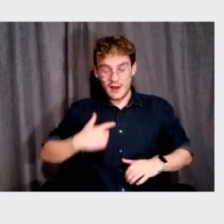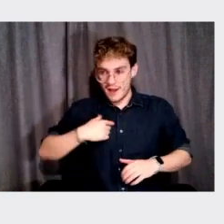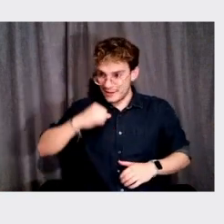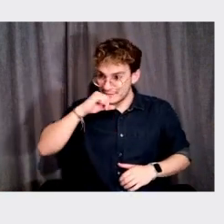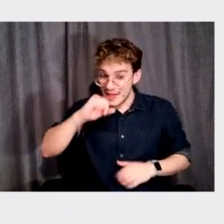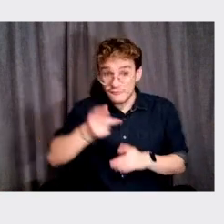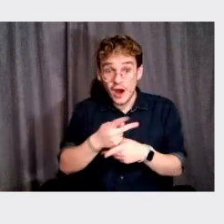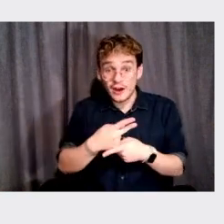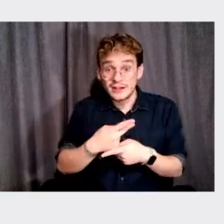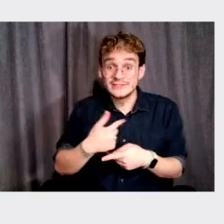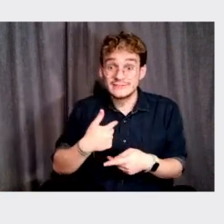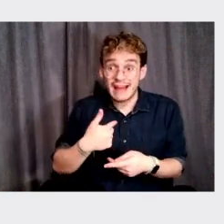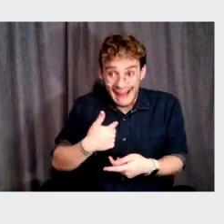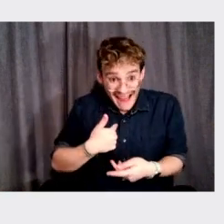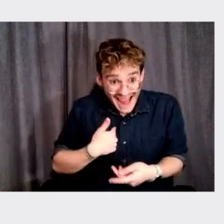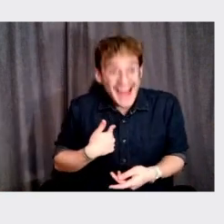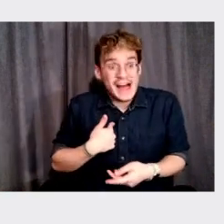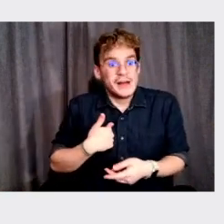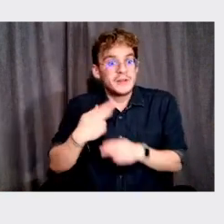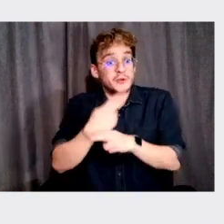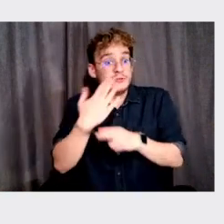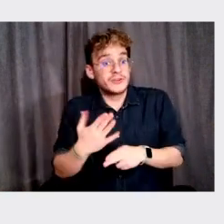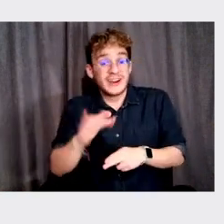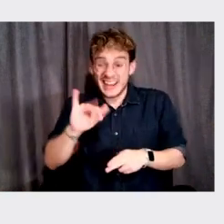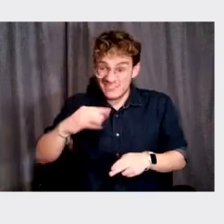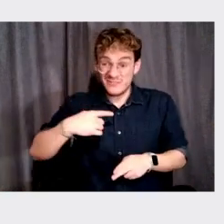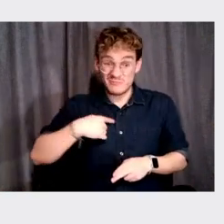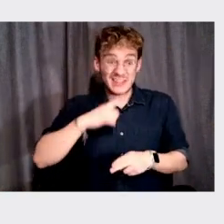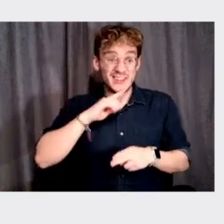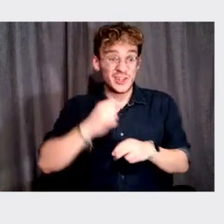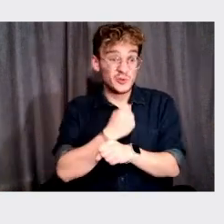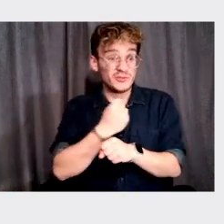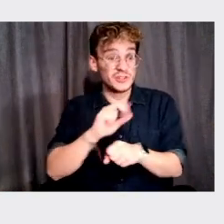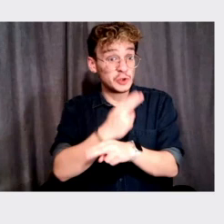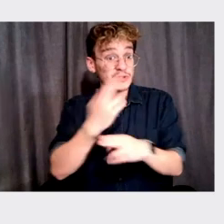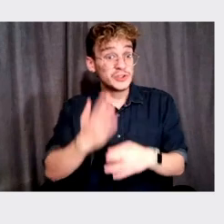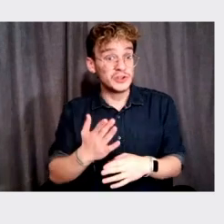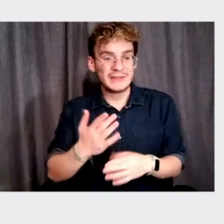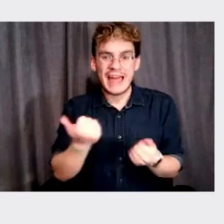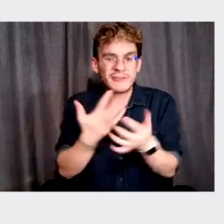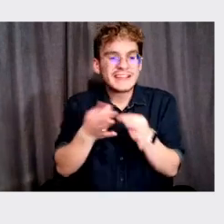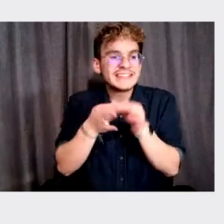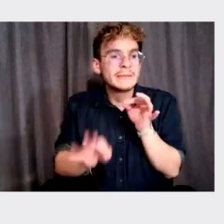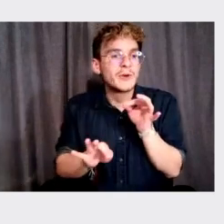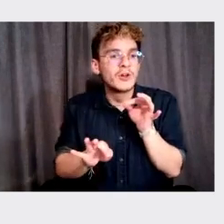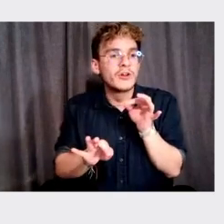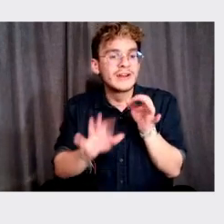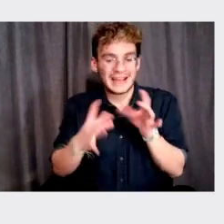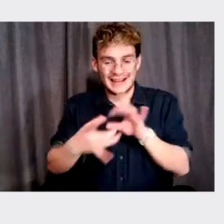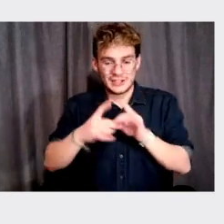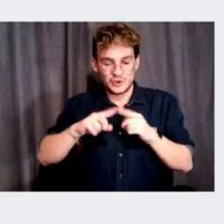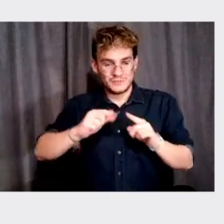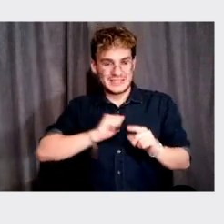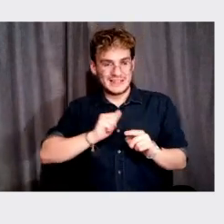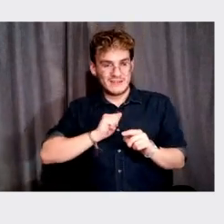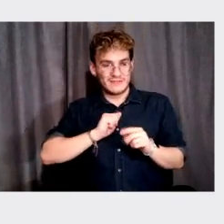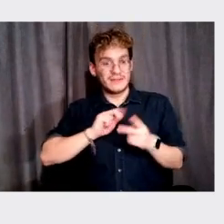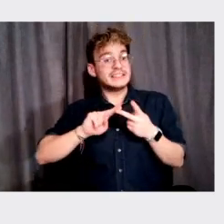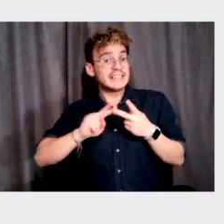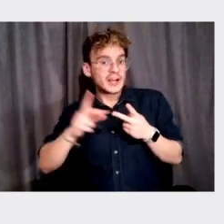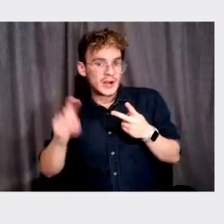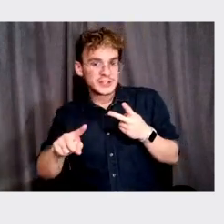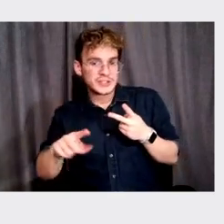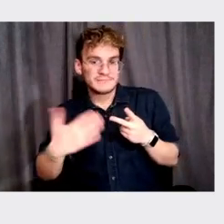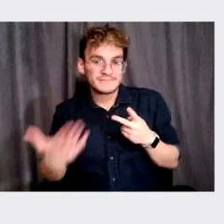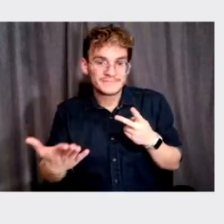you can kind of, you are the user when you are the user, everything is simpler. And I think it's a good connection to, to the second question,